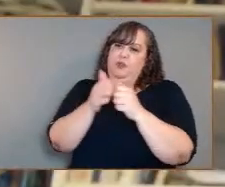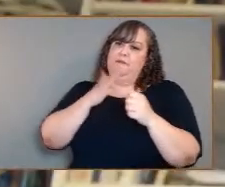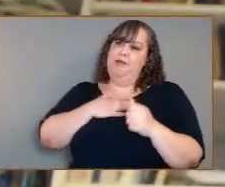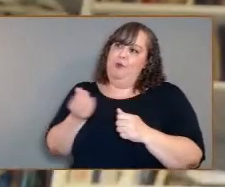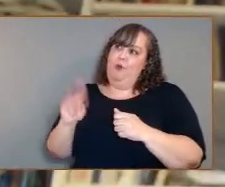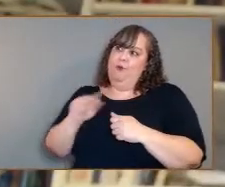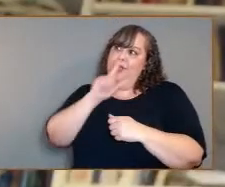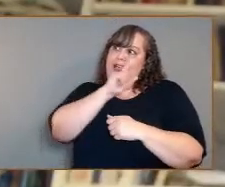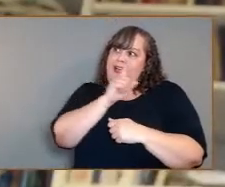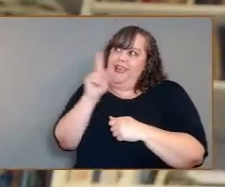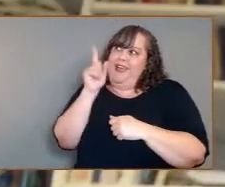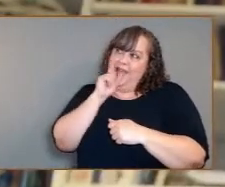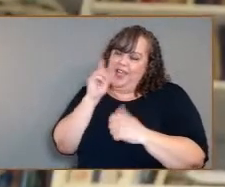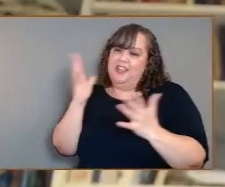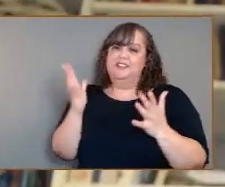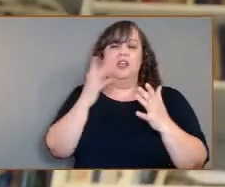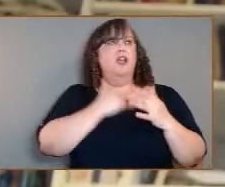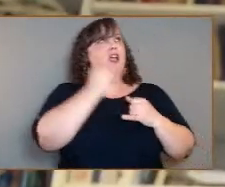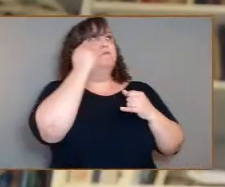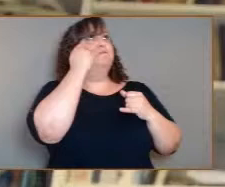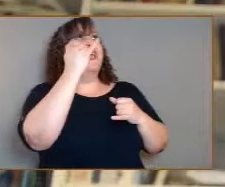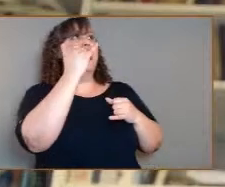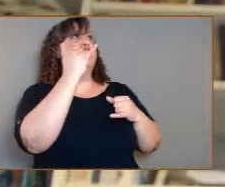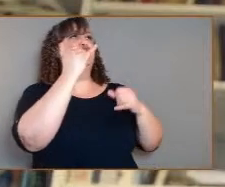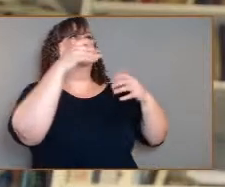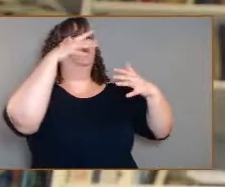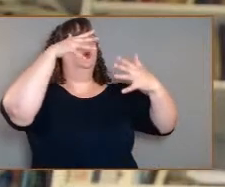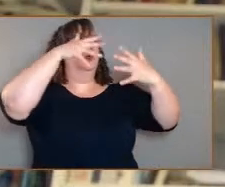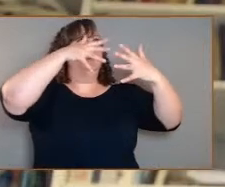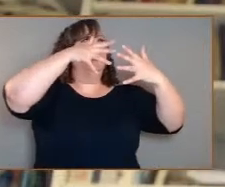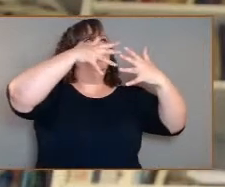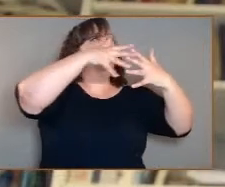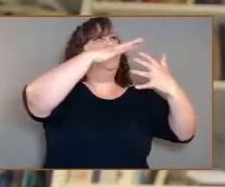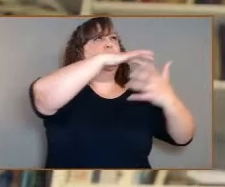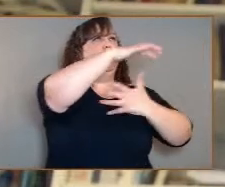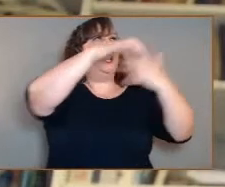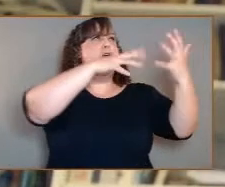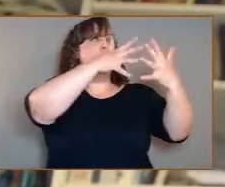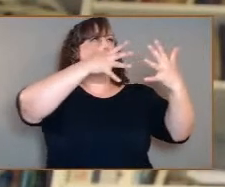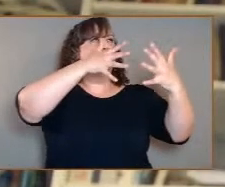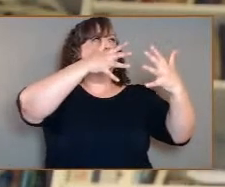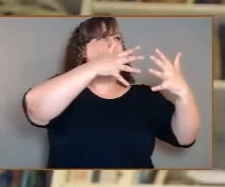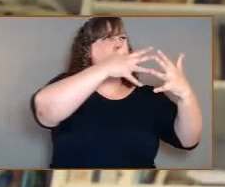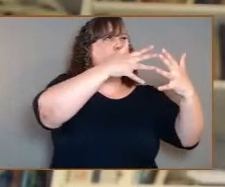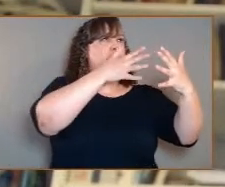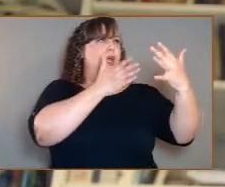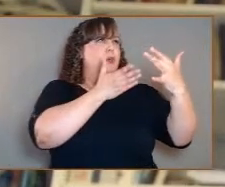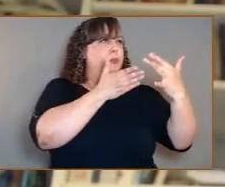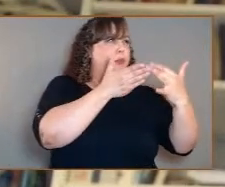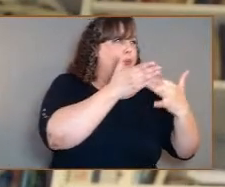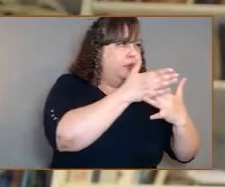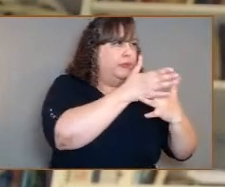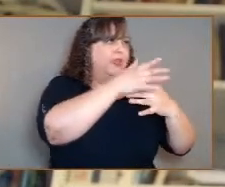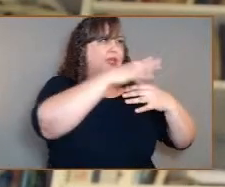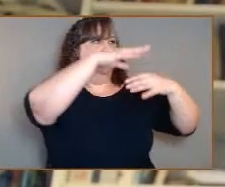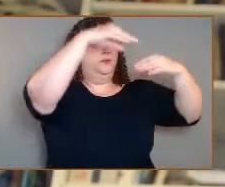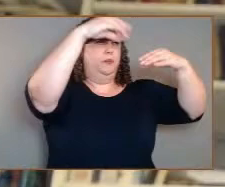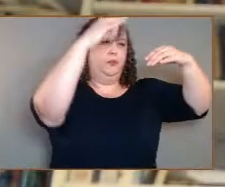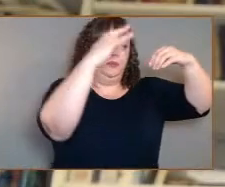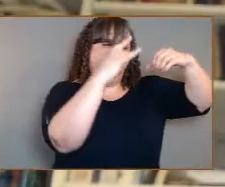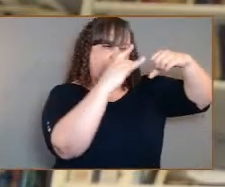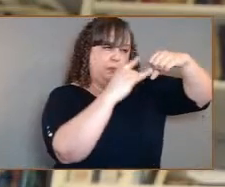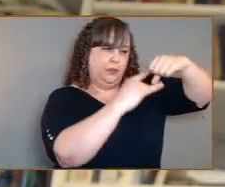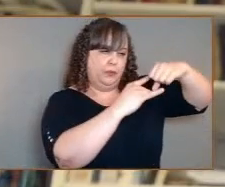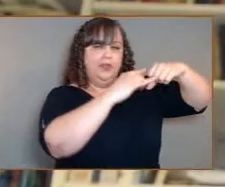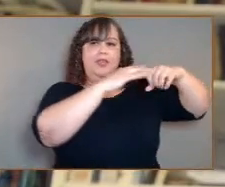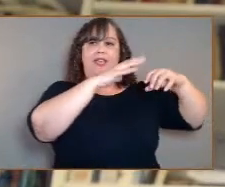what it is to be in the cloud of Venus to travel through the transparent hot atmosphere below and especially the environment